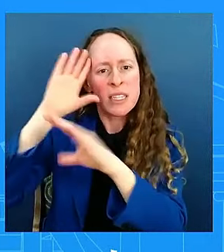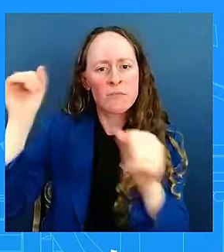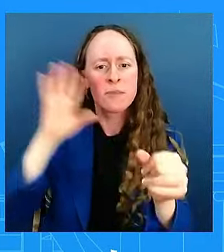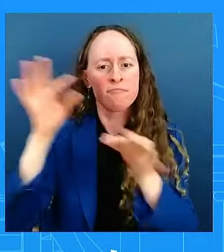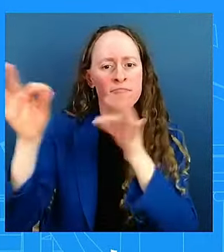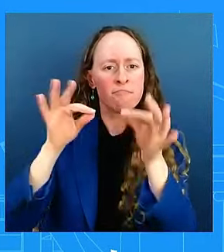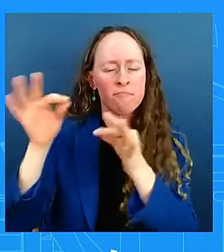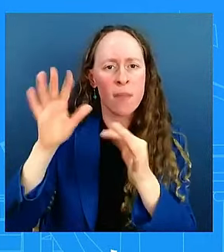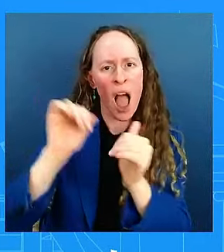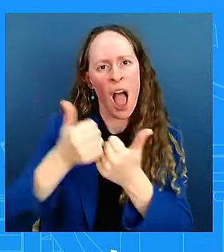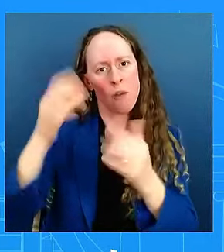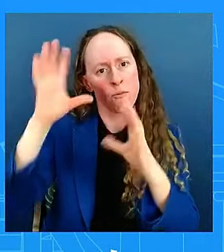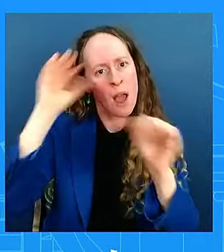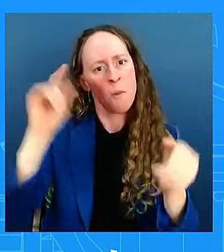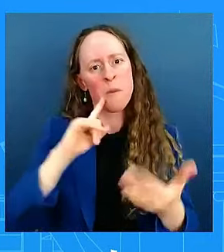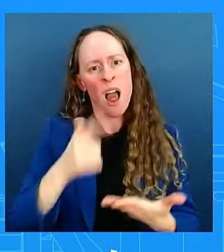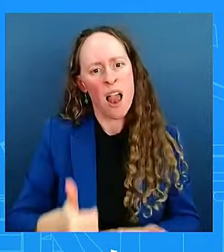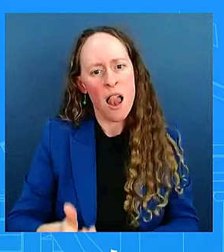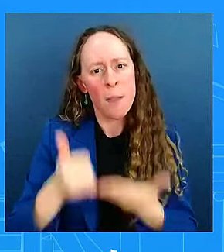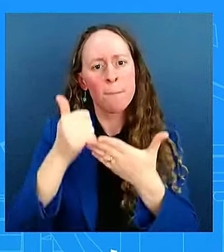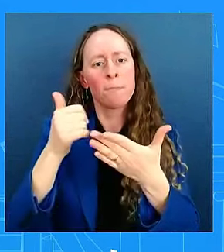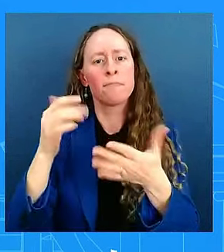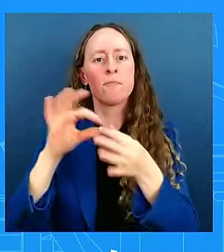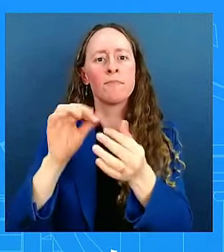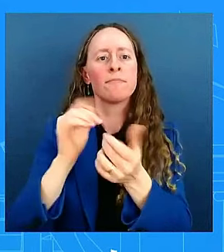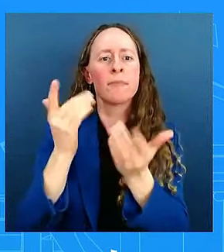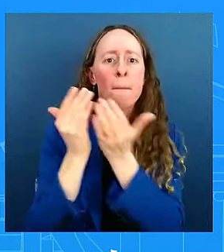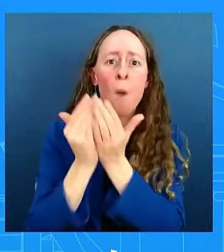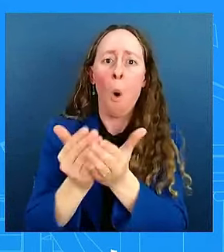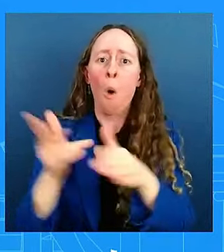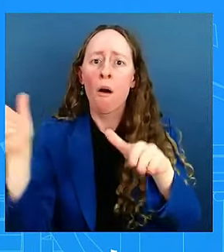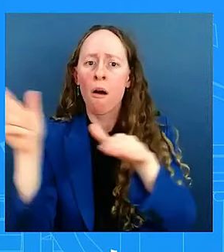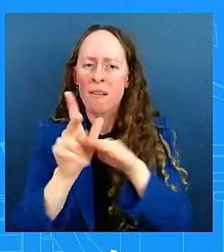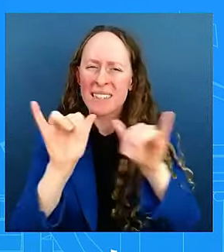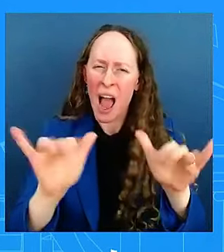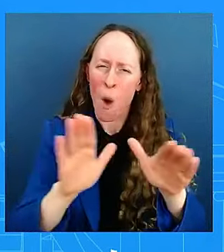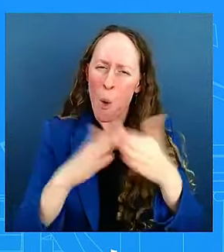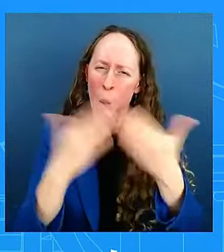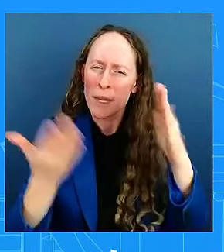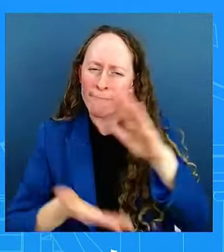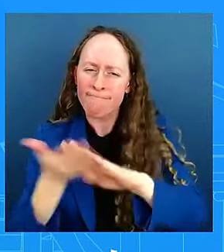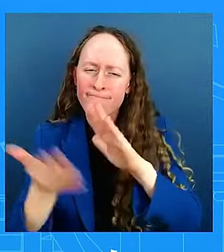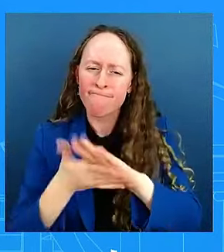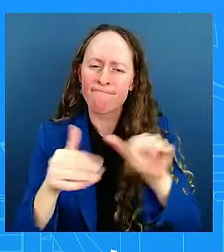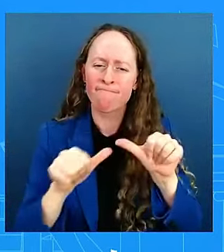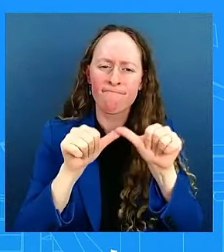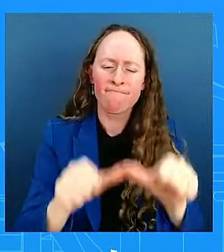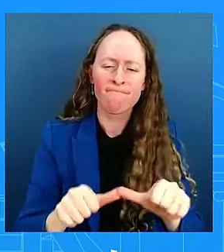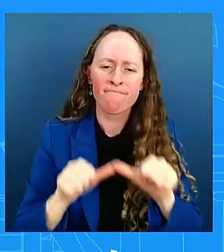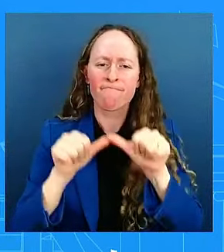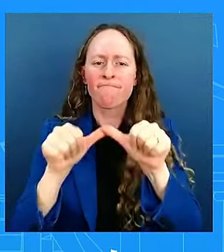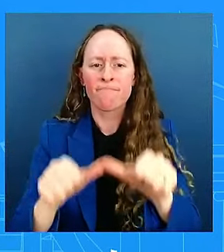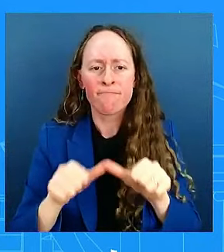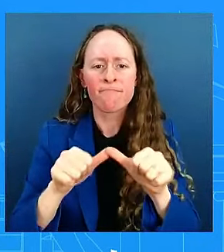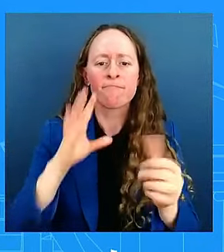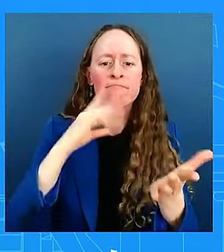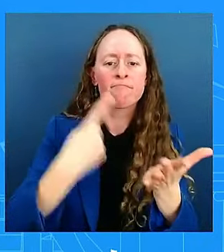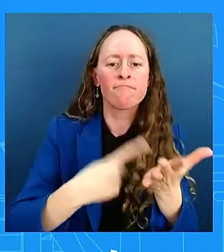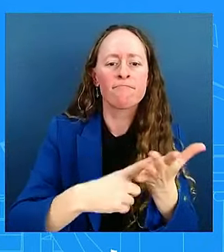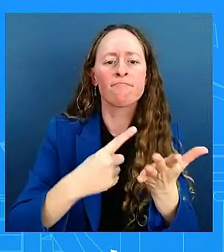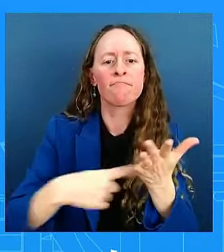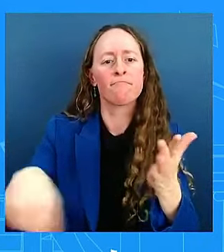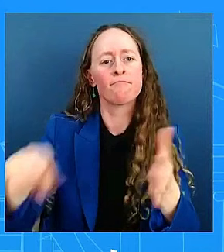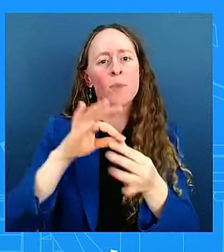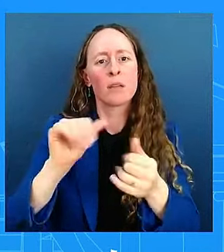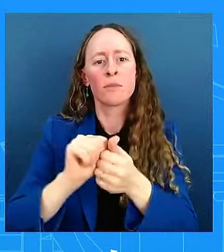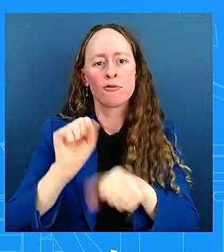as well as the strong job market economy report that we saw today, showing that more than 250,000 jobs this